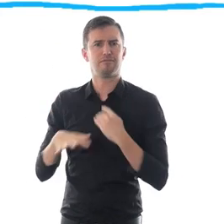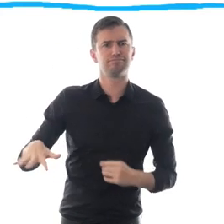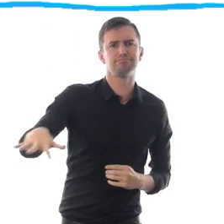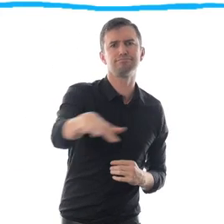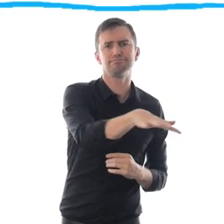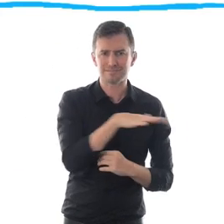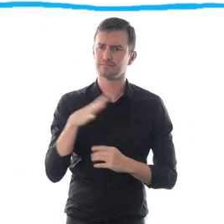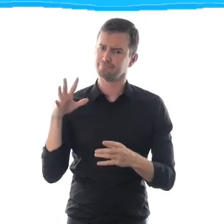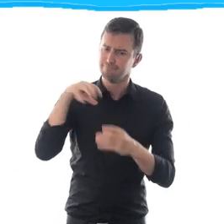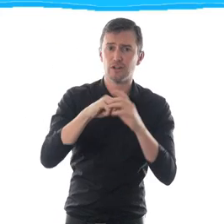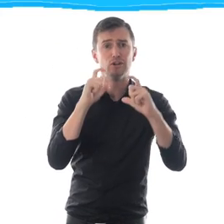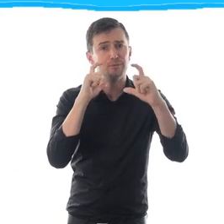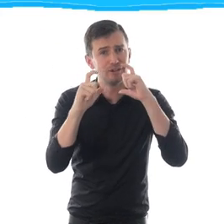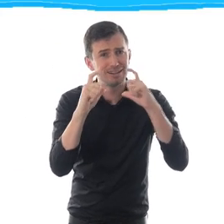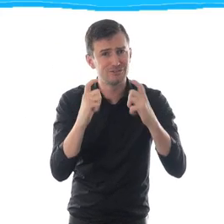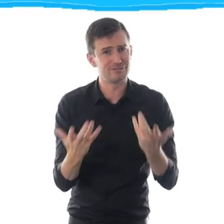from our communication.